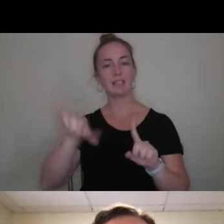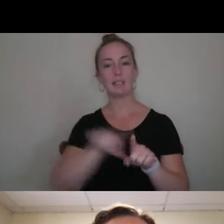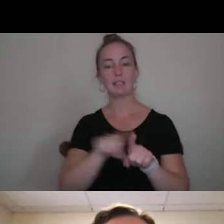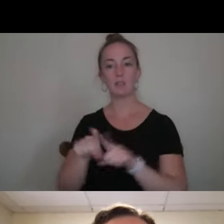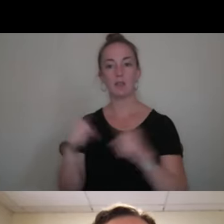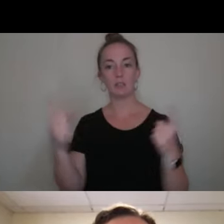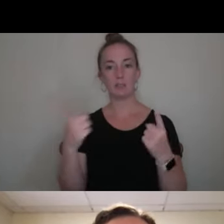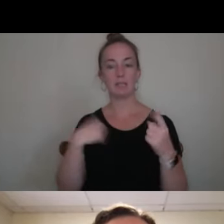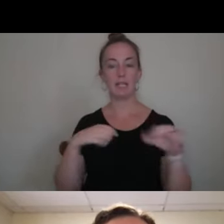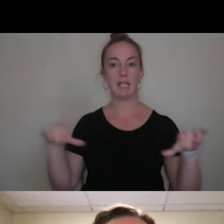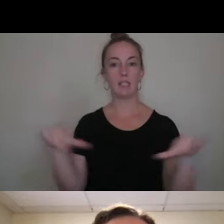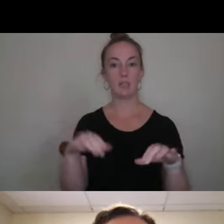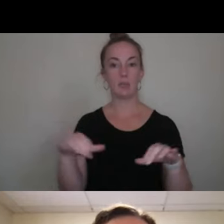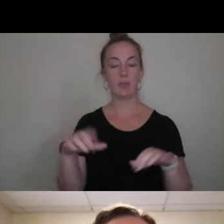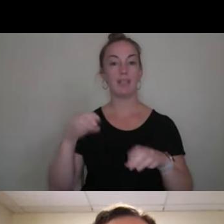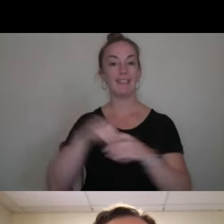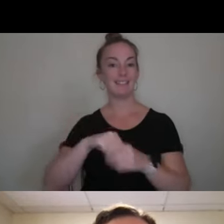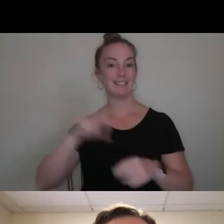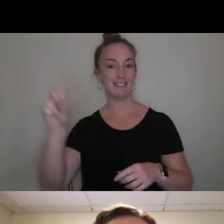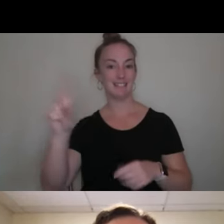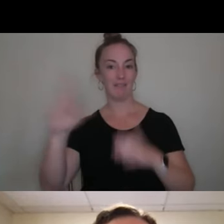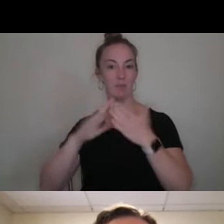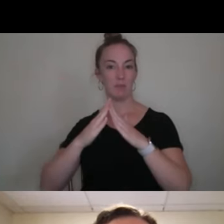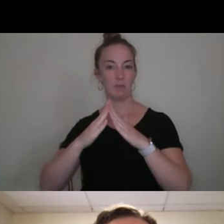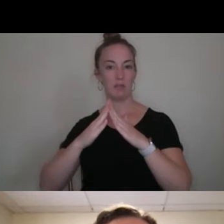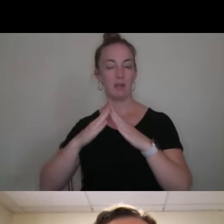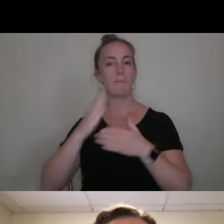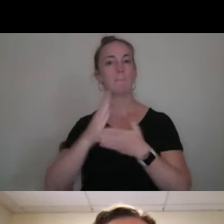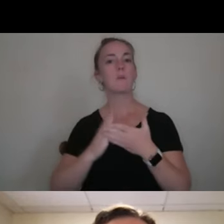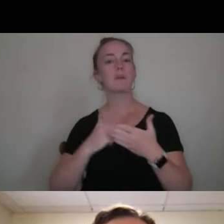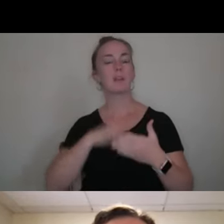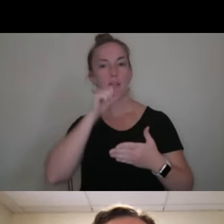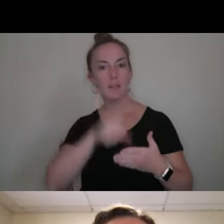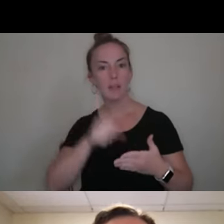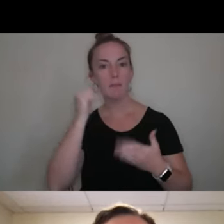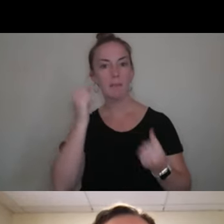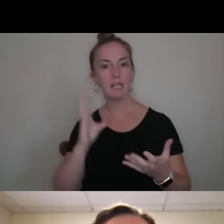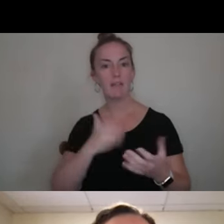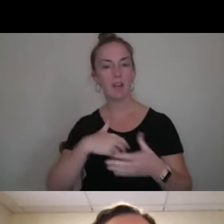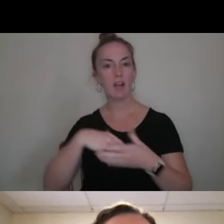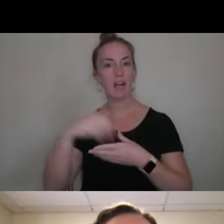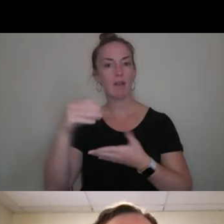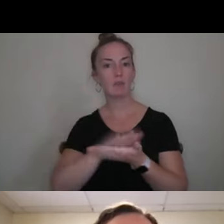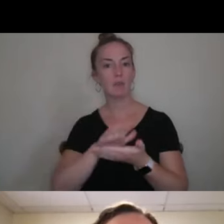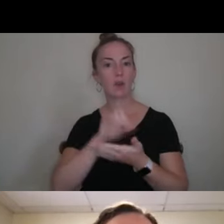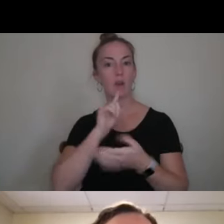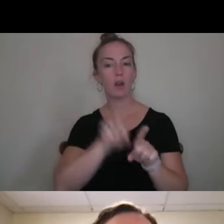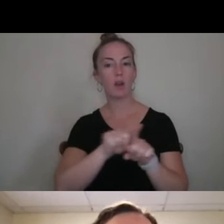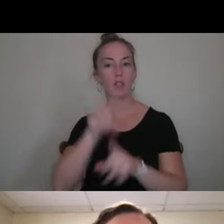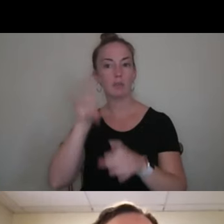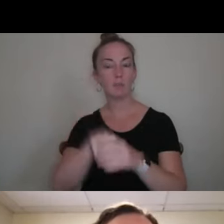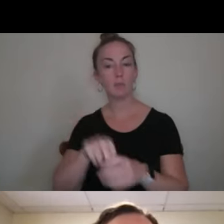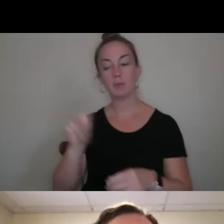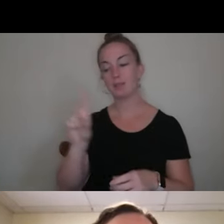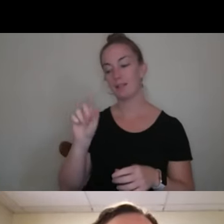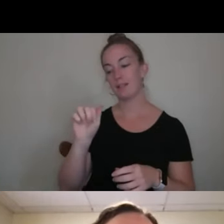that I do in the Danville community and so that's part of what I love about Center is that a lot of our extracurriculars are also engaging the Danville community